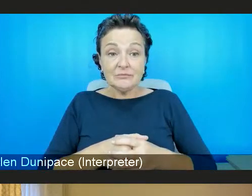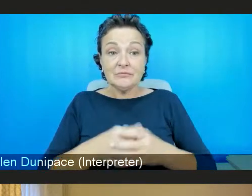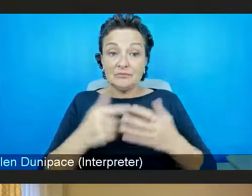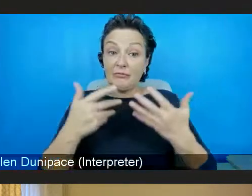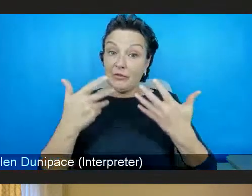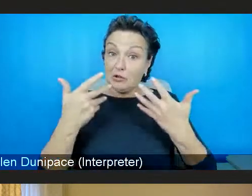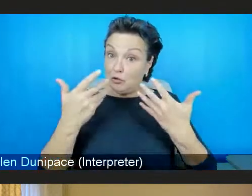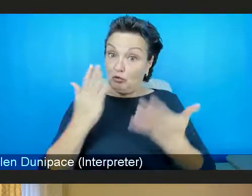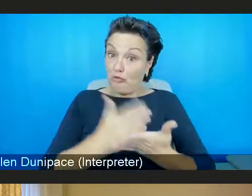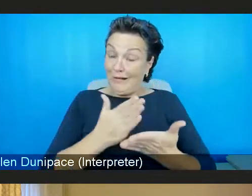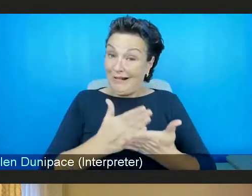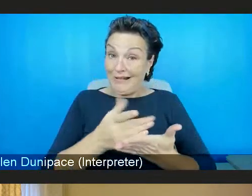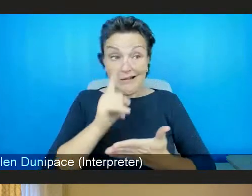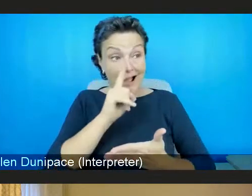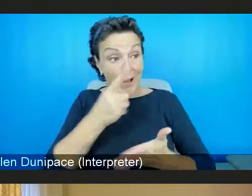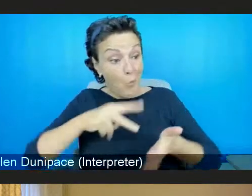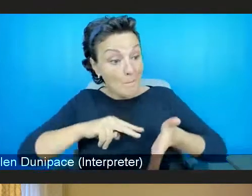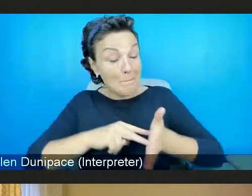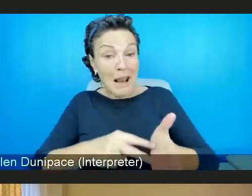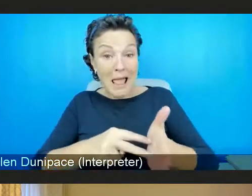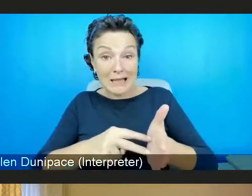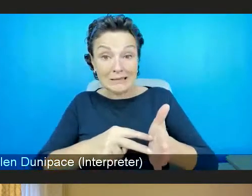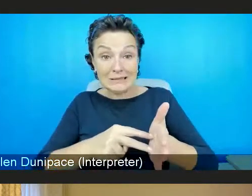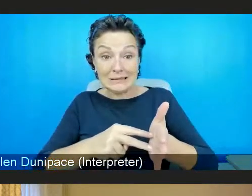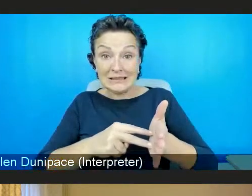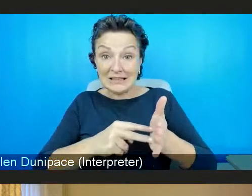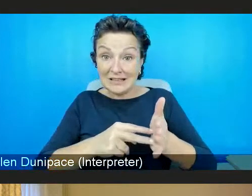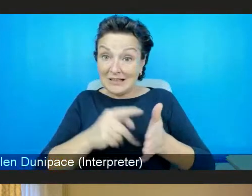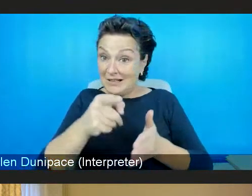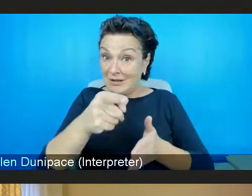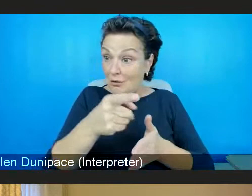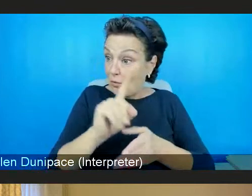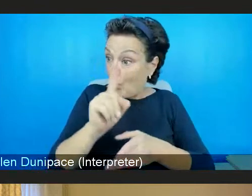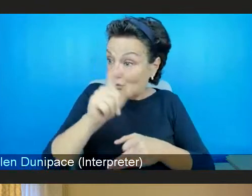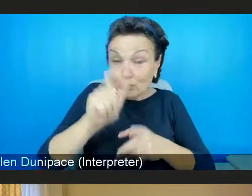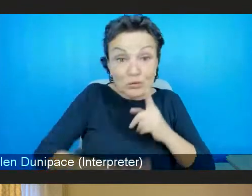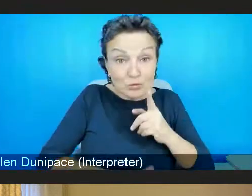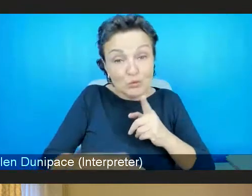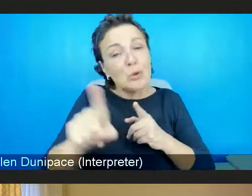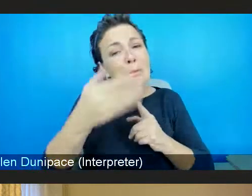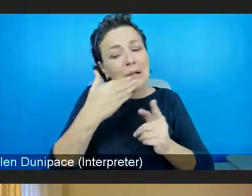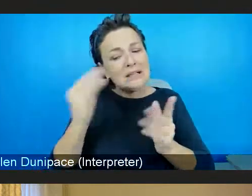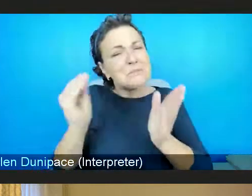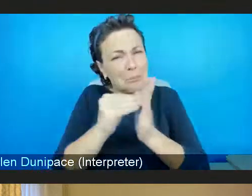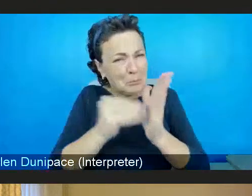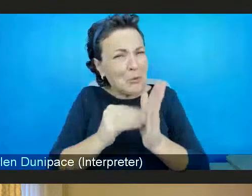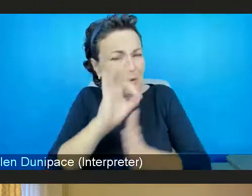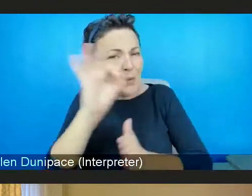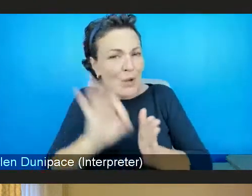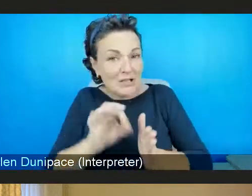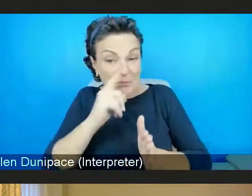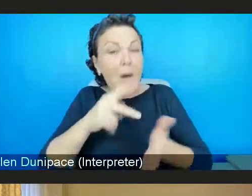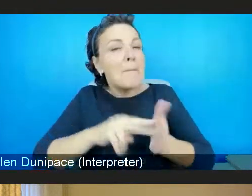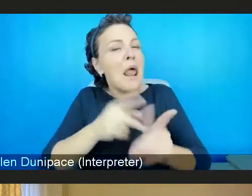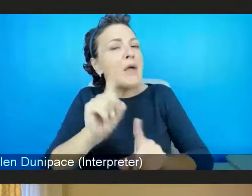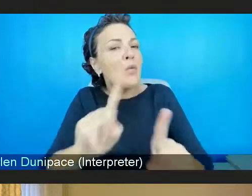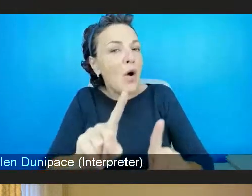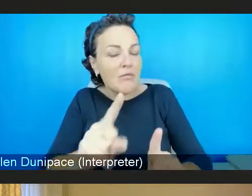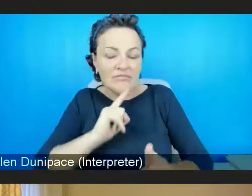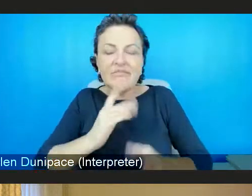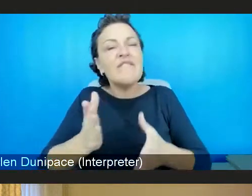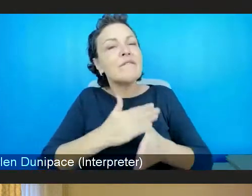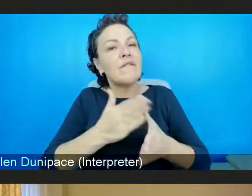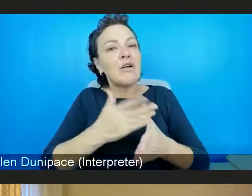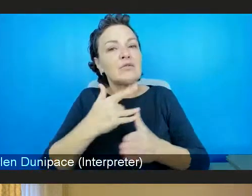presentation, please let us know your questions in the chat box. But I'm going to come to Mark Rowland, first of all,